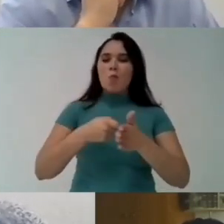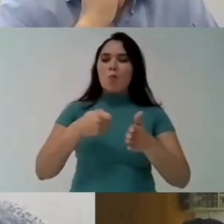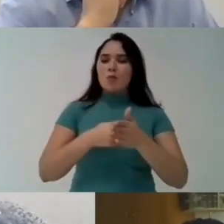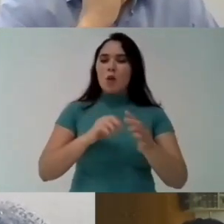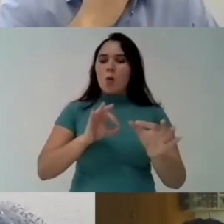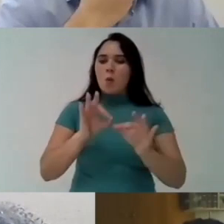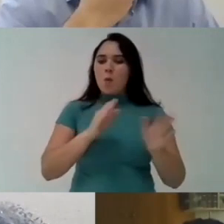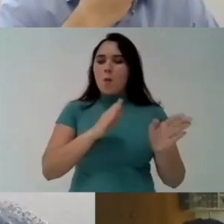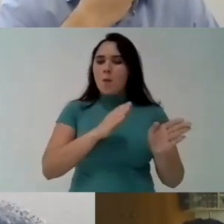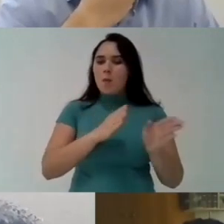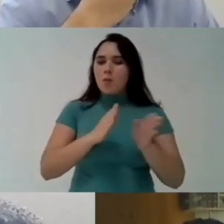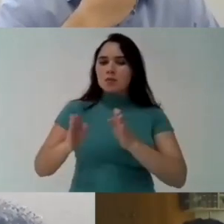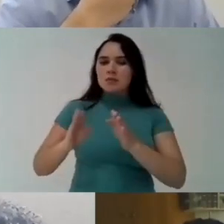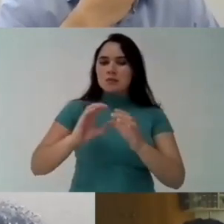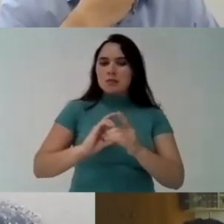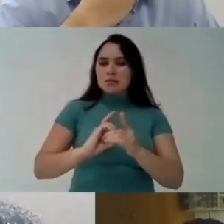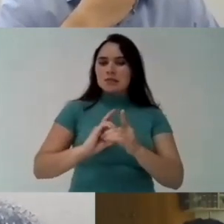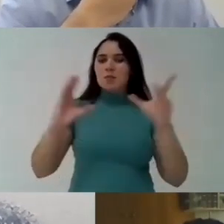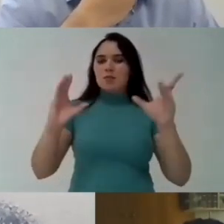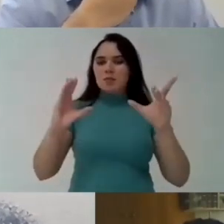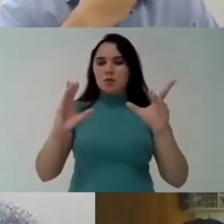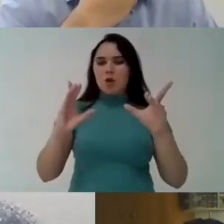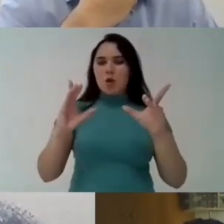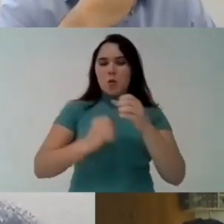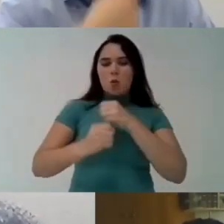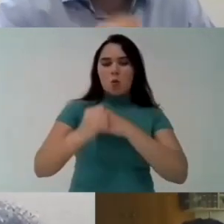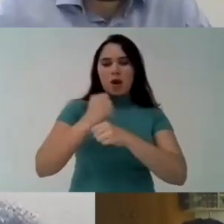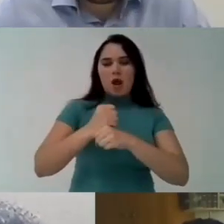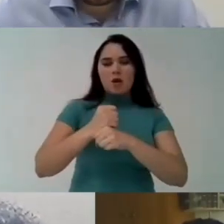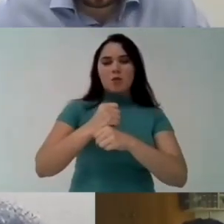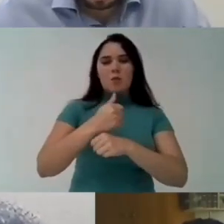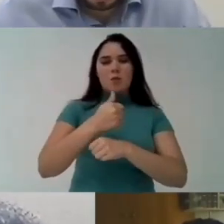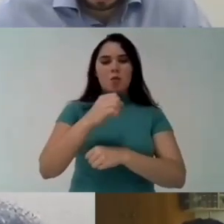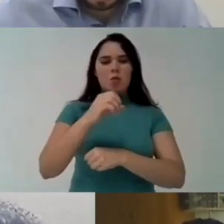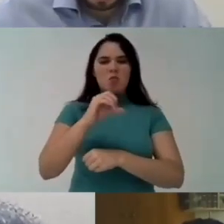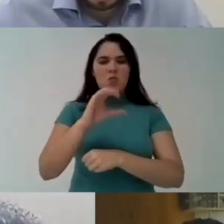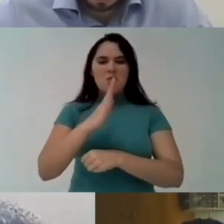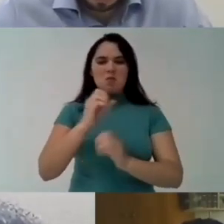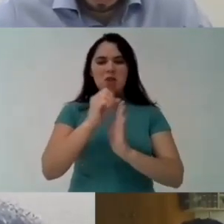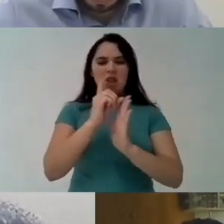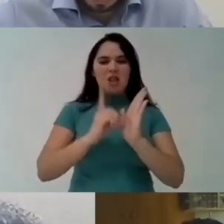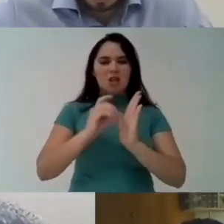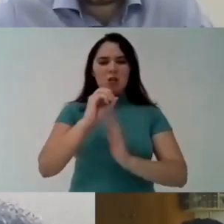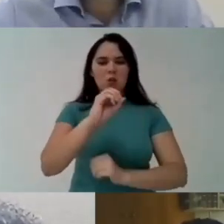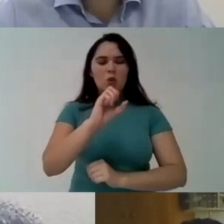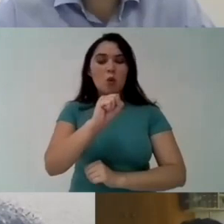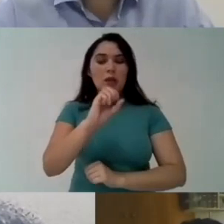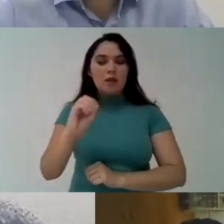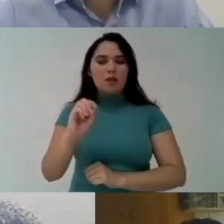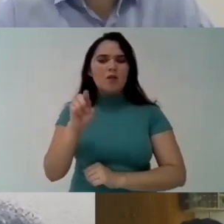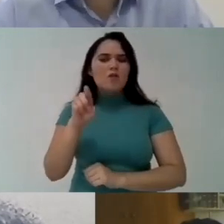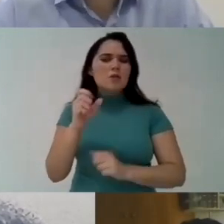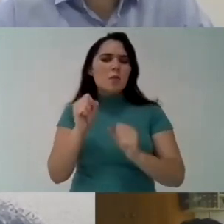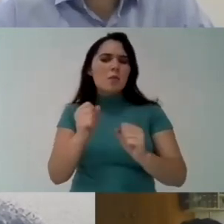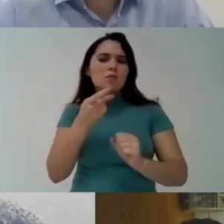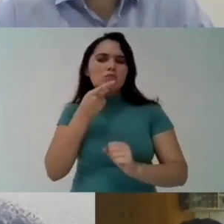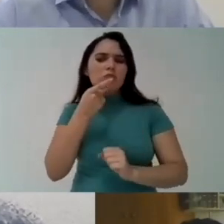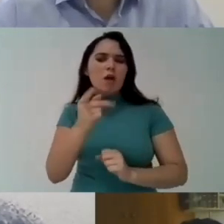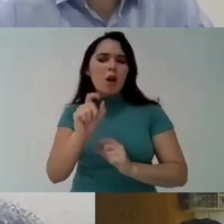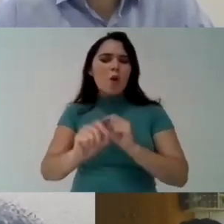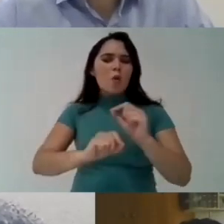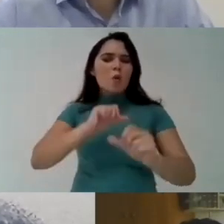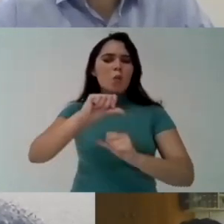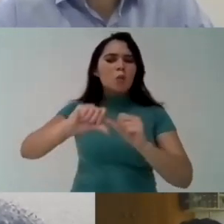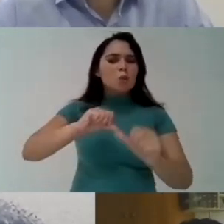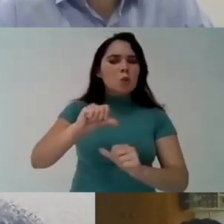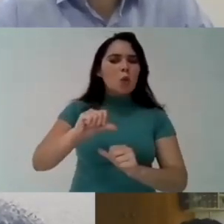ago uh during uh the ages when brazil was going through the red democratization process